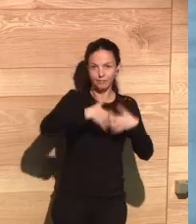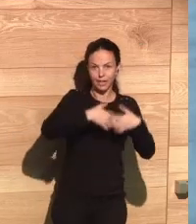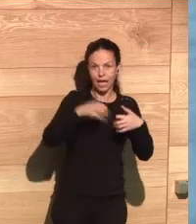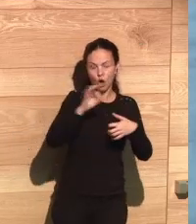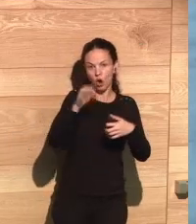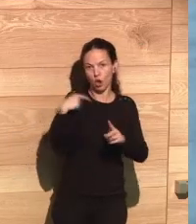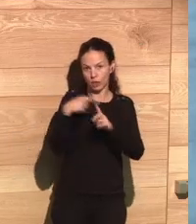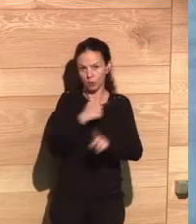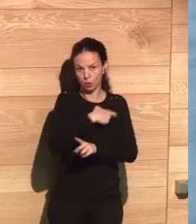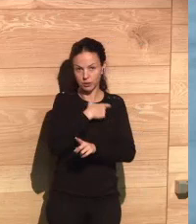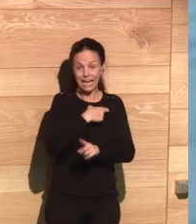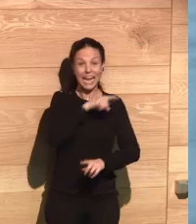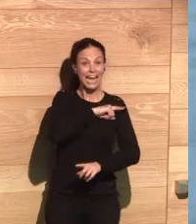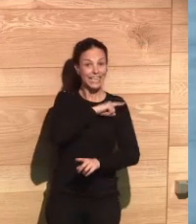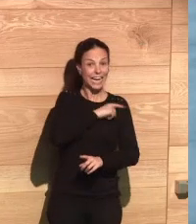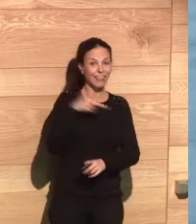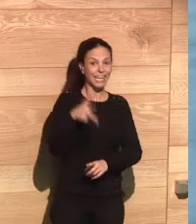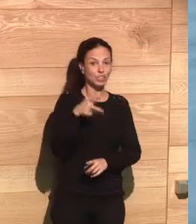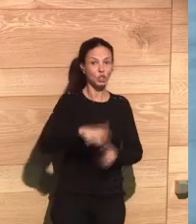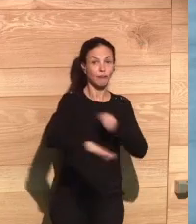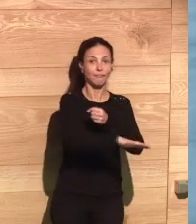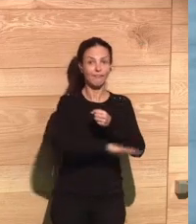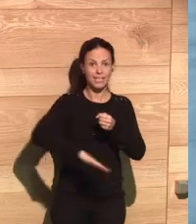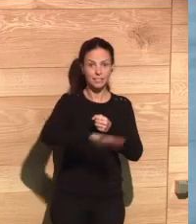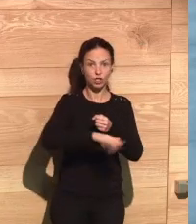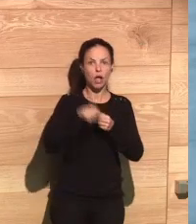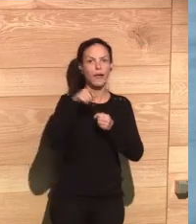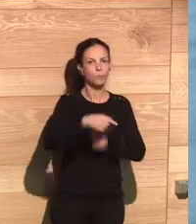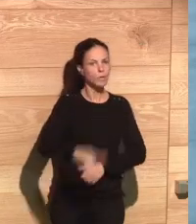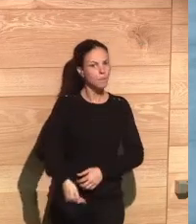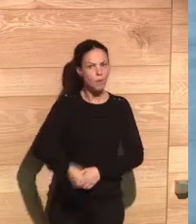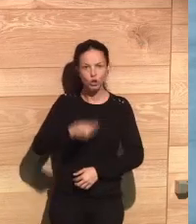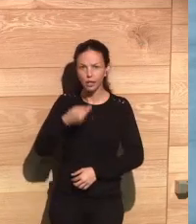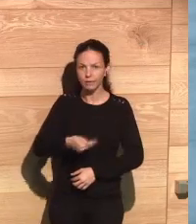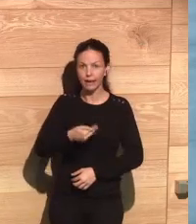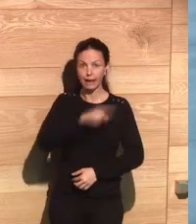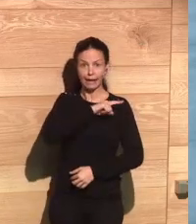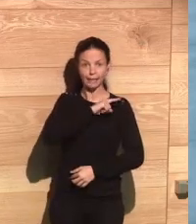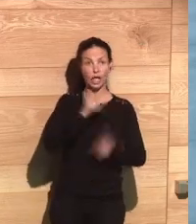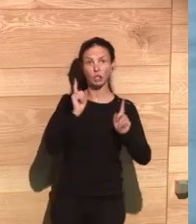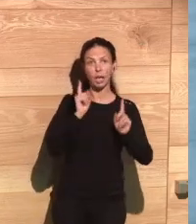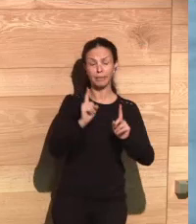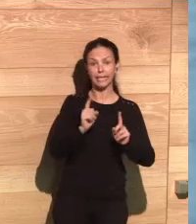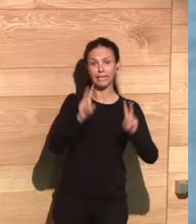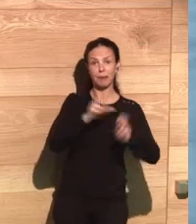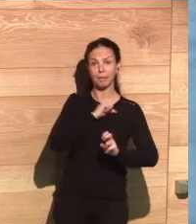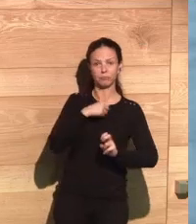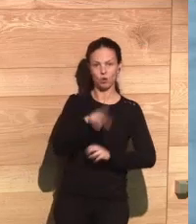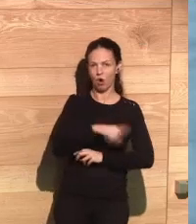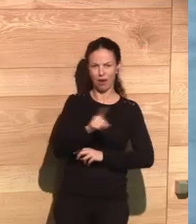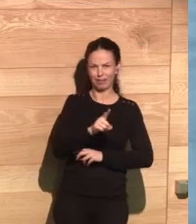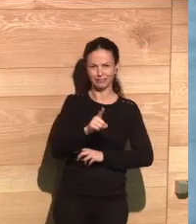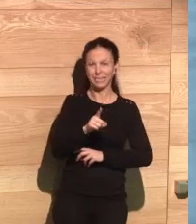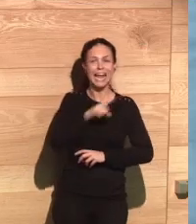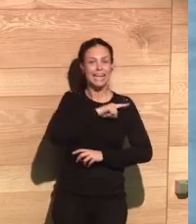working group has shown, the ethic as part of as a key right